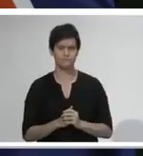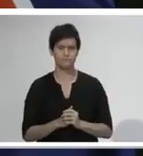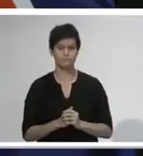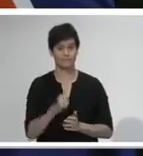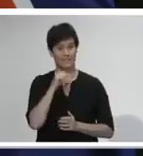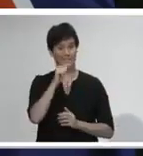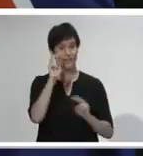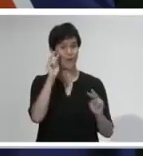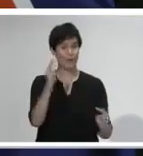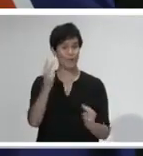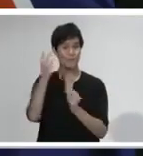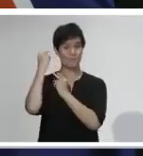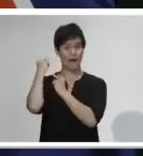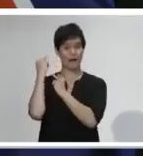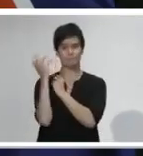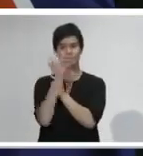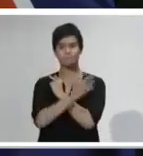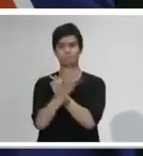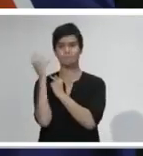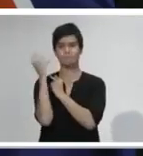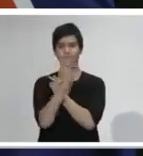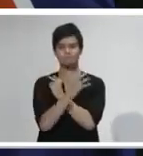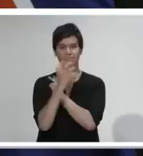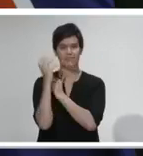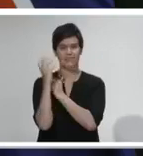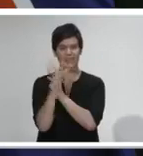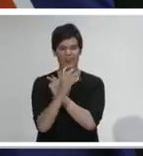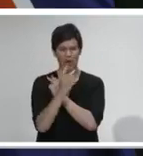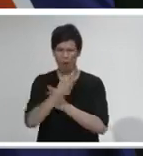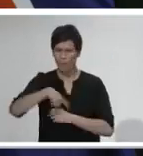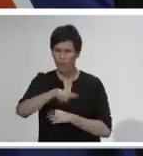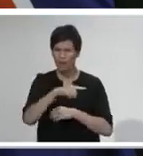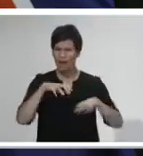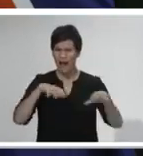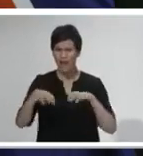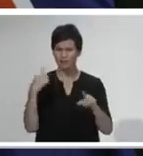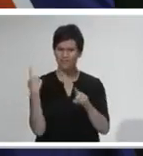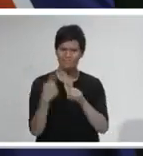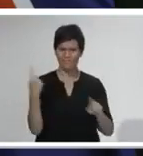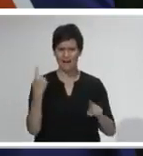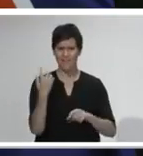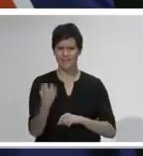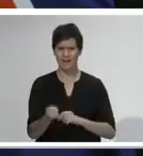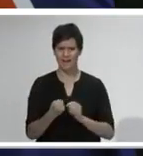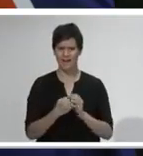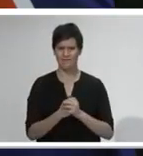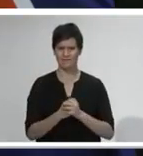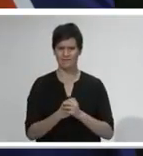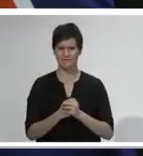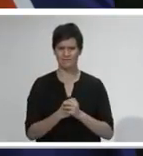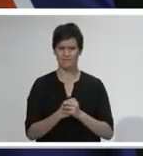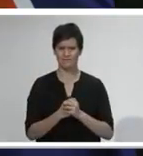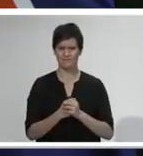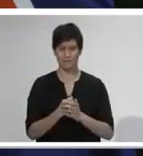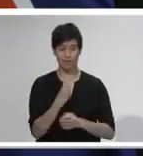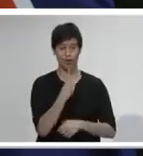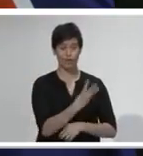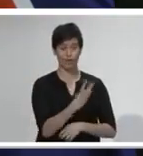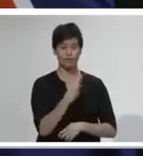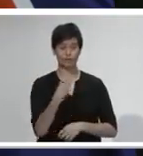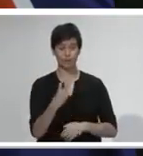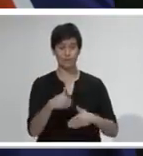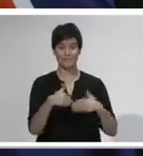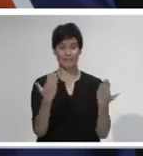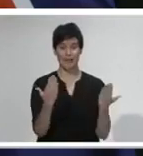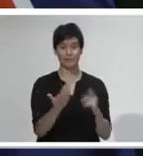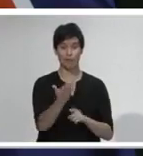can look back though, it is incredible to think of how swiftly we all acted together. It's hard to believe that it is only 32 days since we